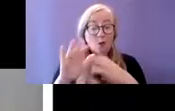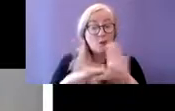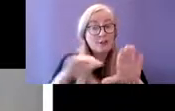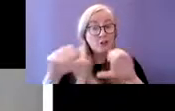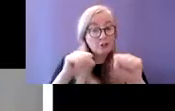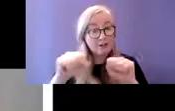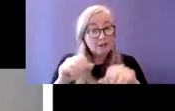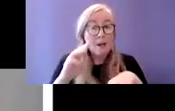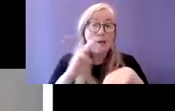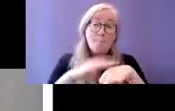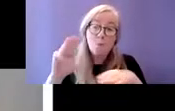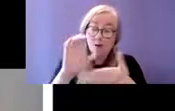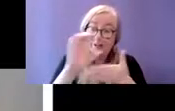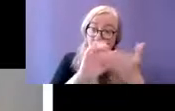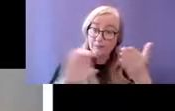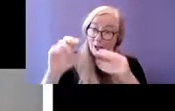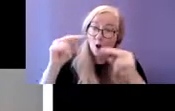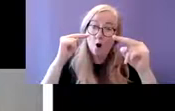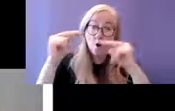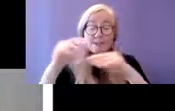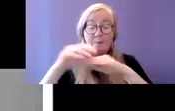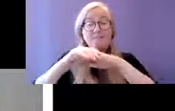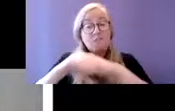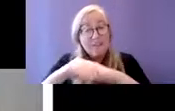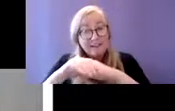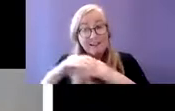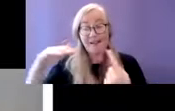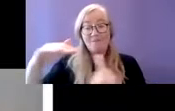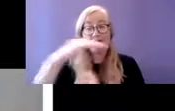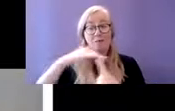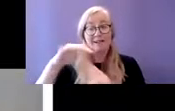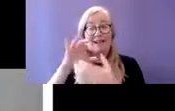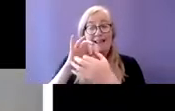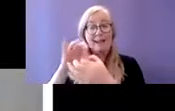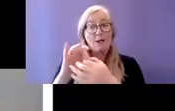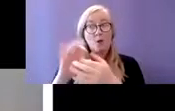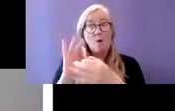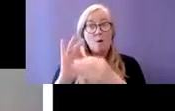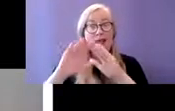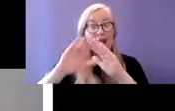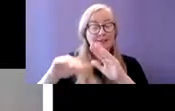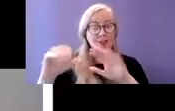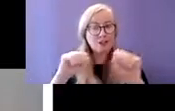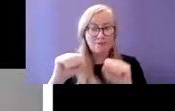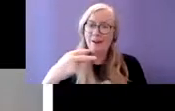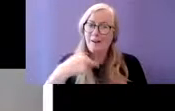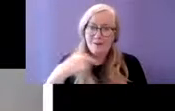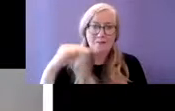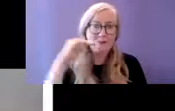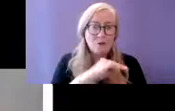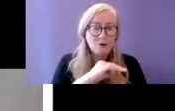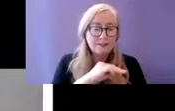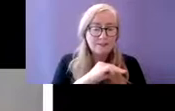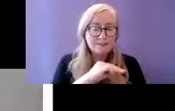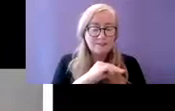environments in homeless services is really really important and we have seen some very good examples of